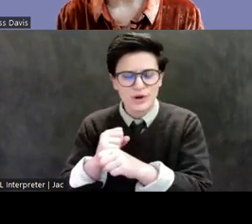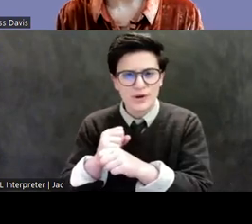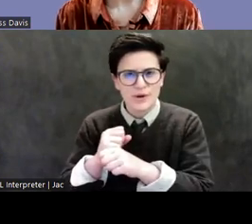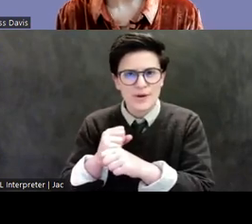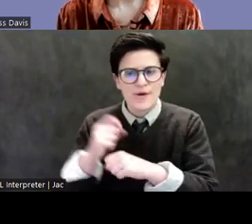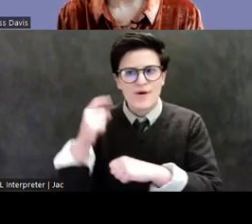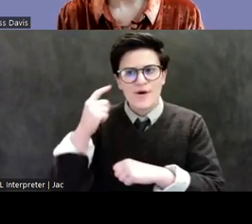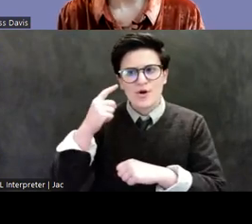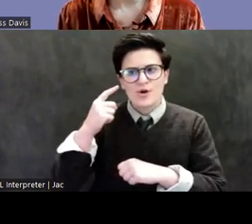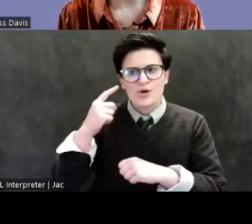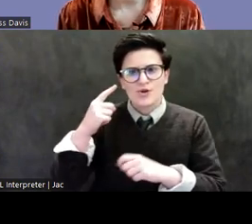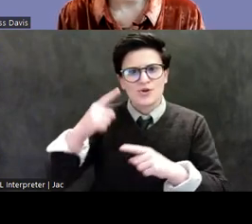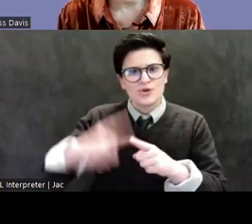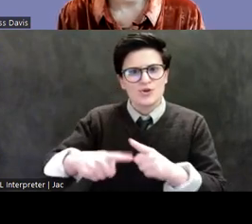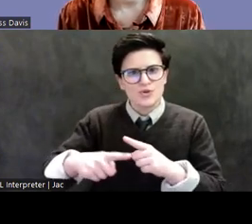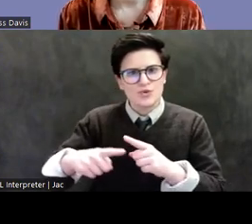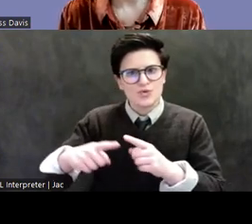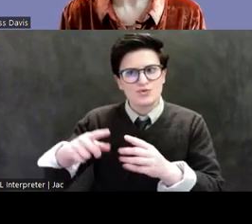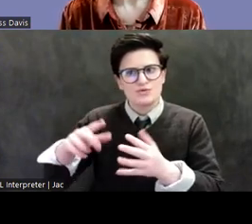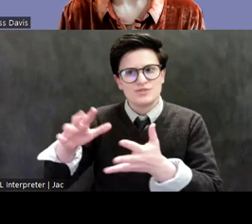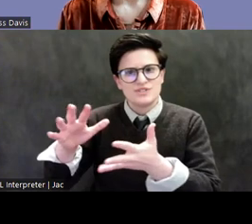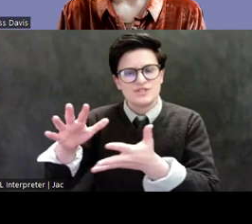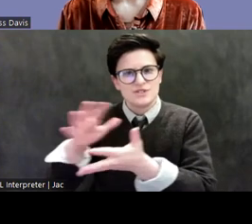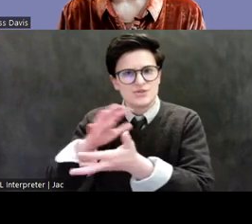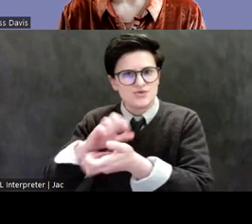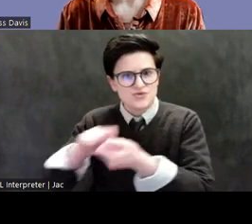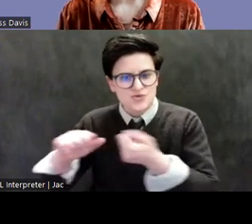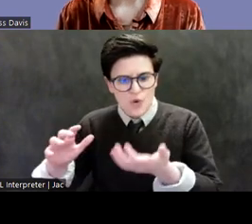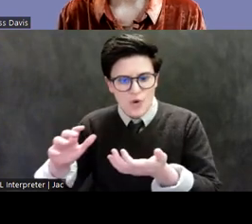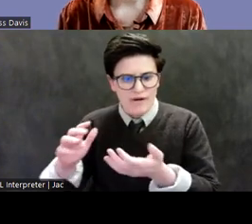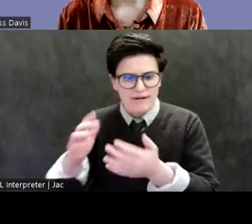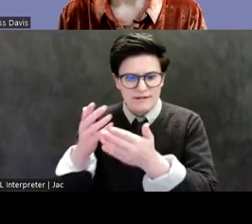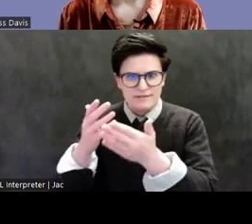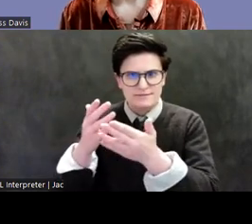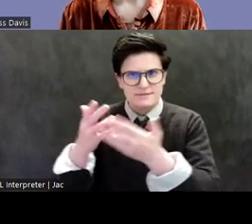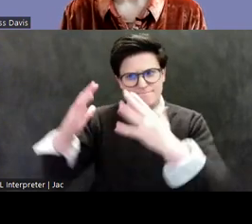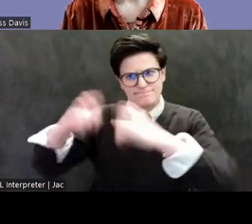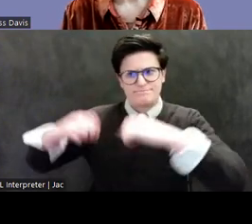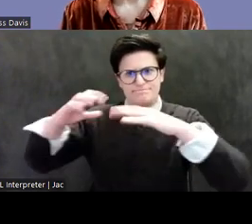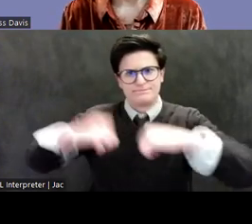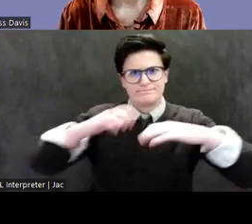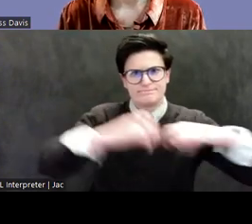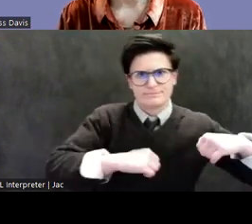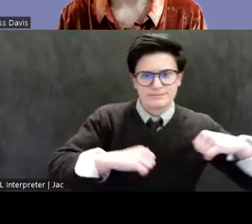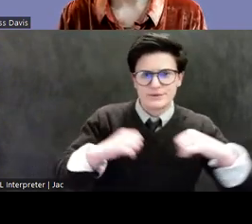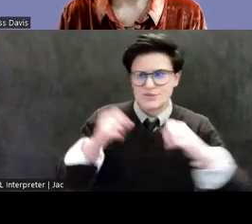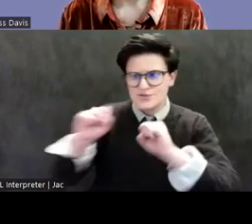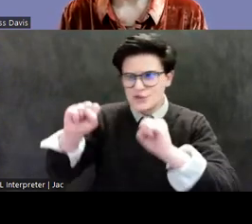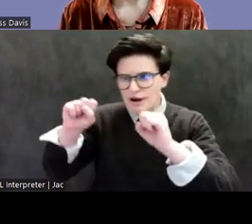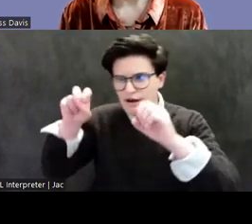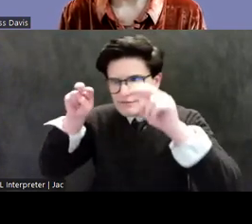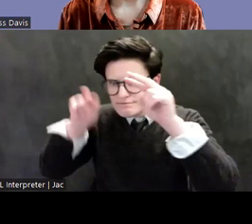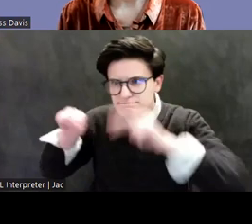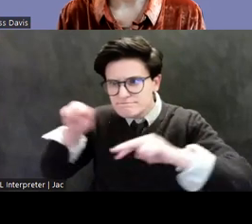what archaeologists could only accomplish in years. Now, if the story stopped there, if there had never been the war, Latchford would